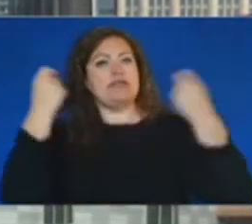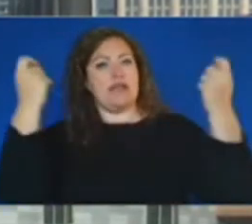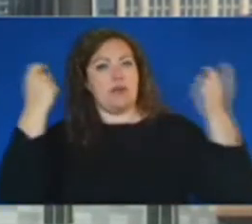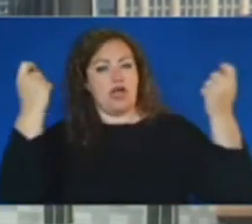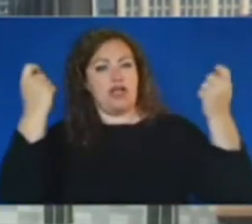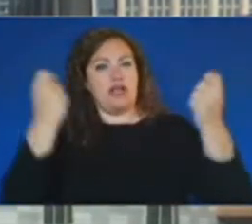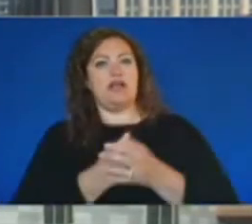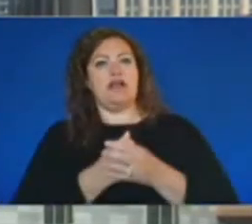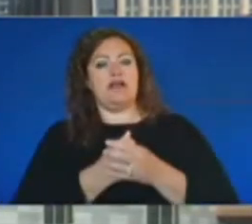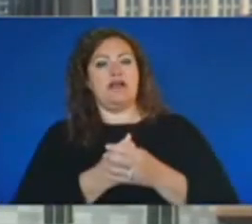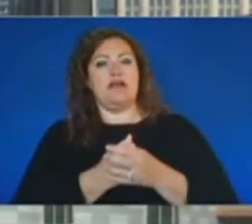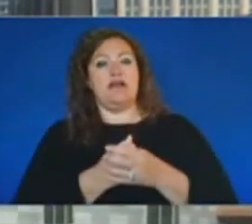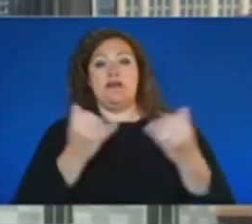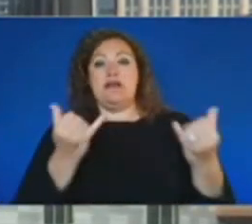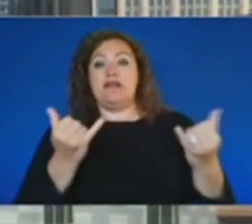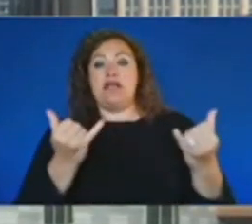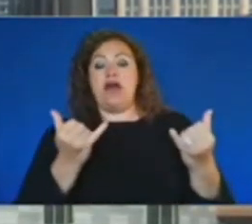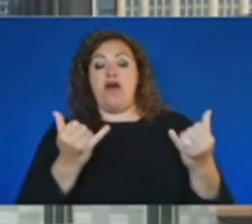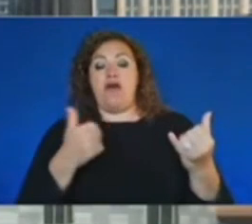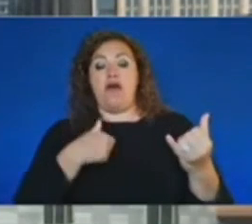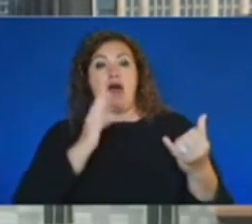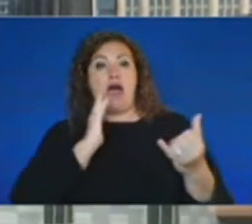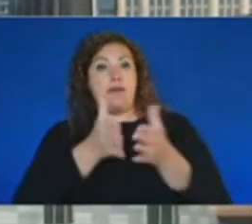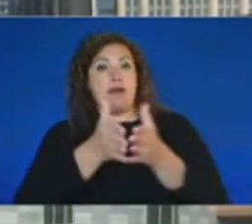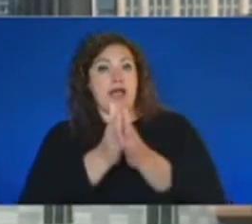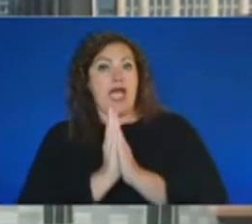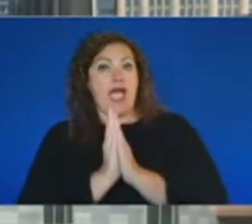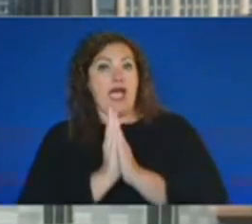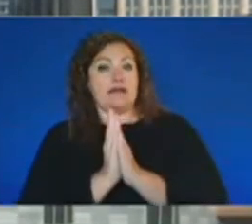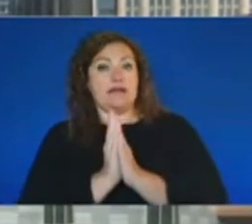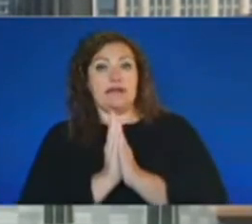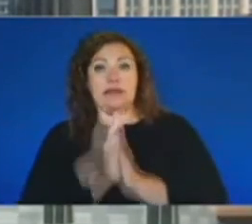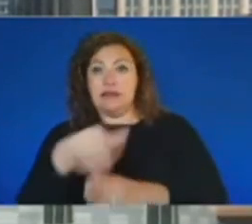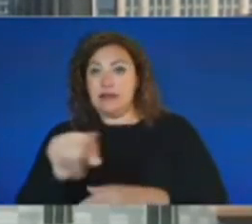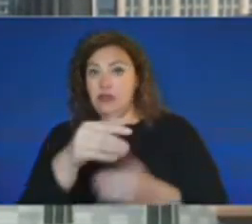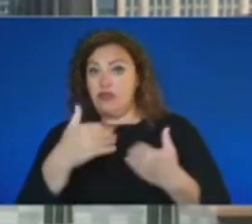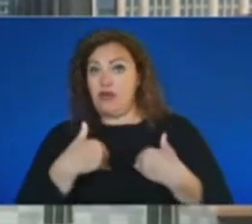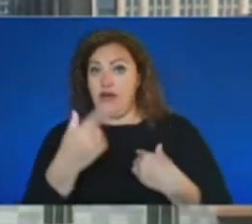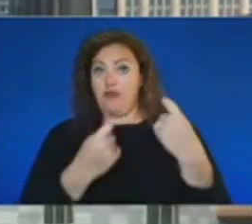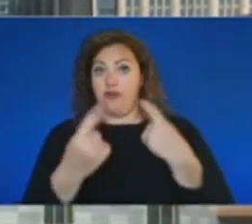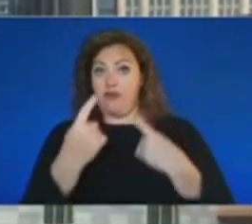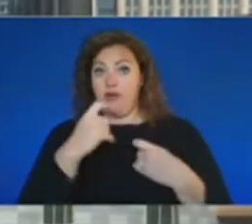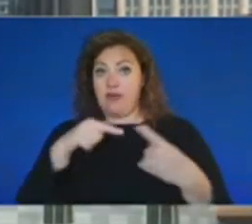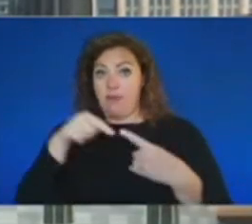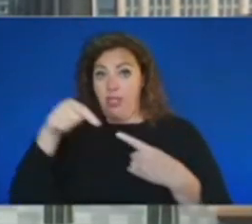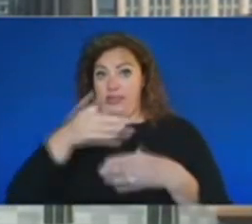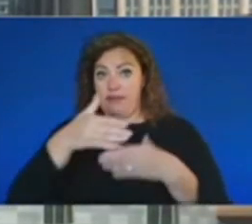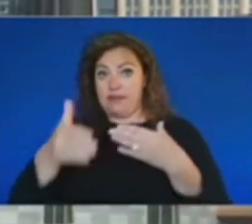That time, will, this time, I will ask if anybody has any questions about this weekend.